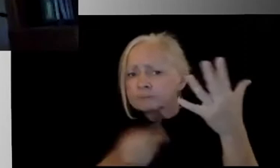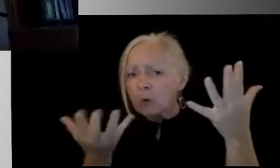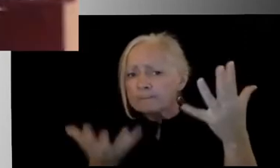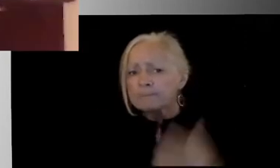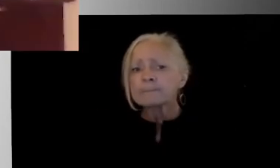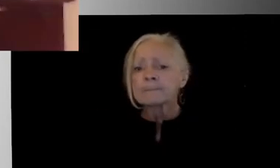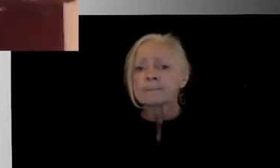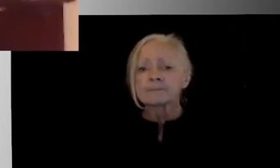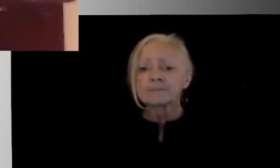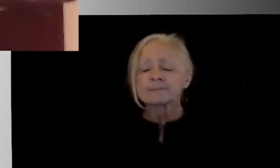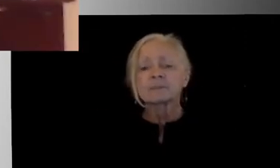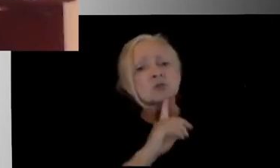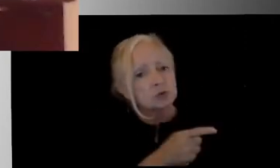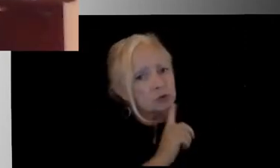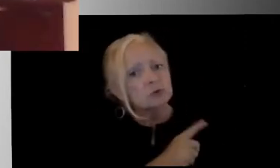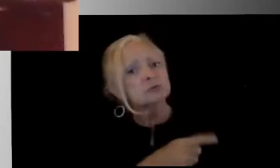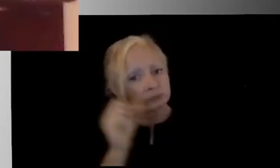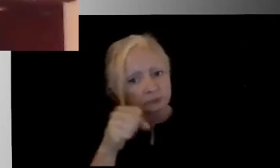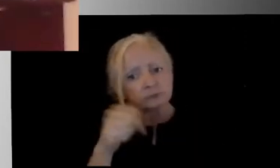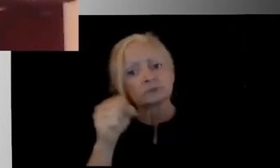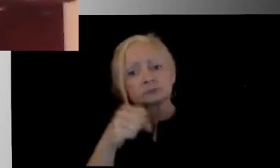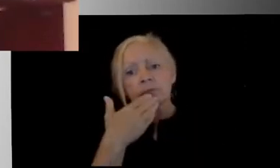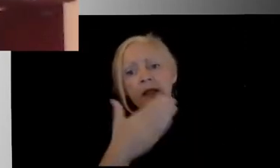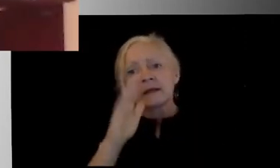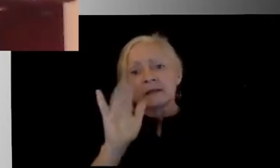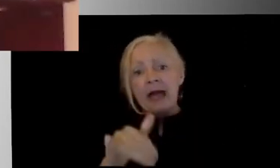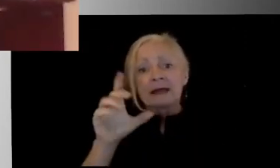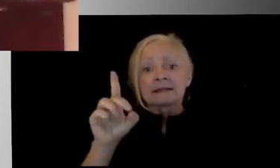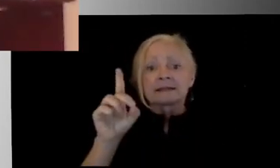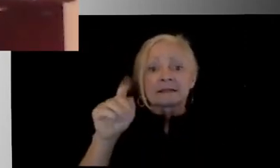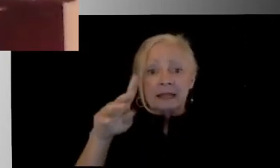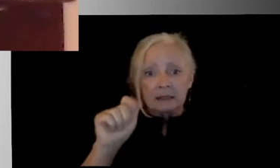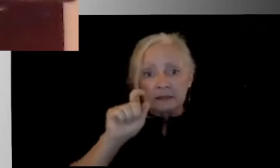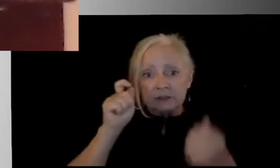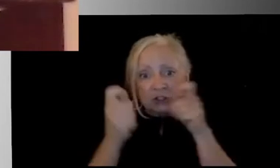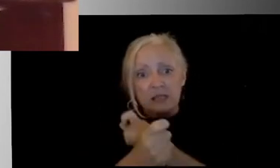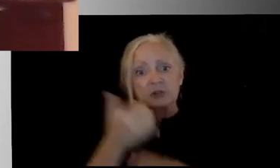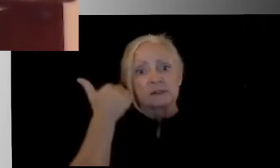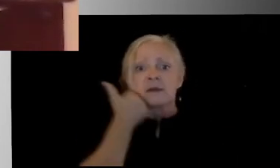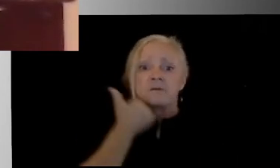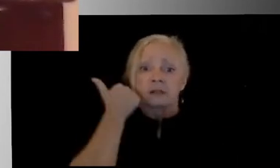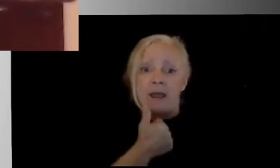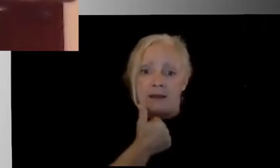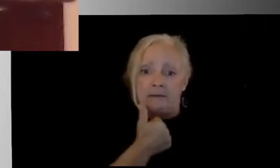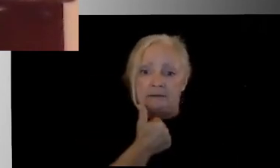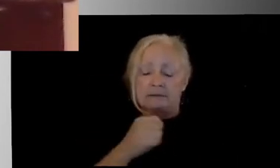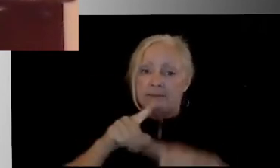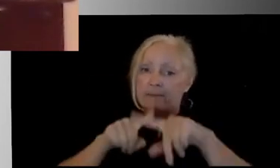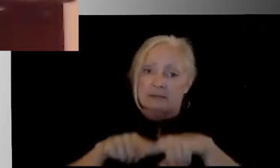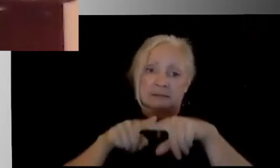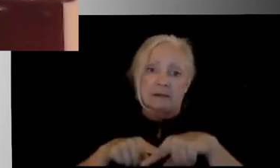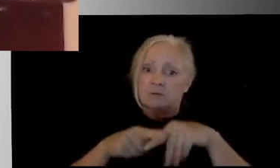Sure, sure. Thank you for that, and that data we know is changing on a daily basis, and depending on